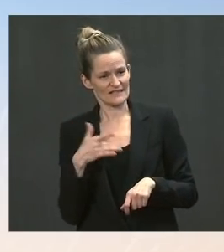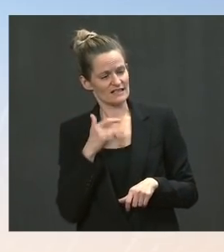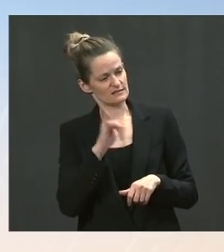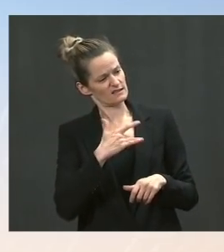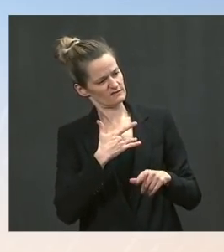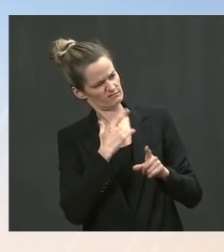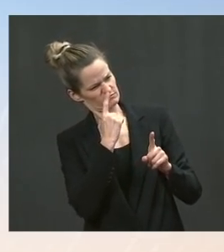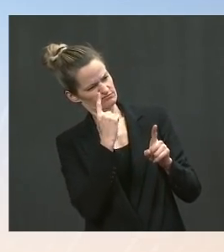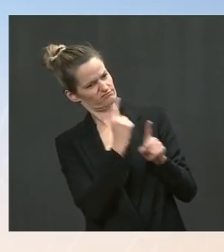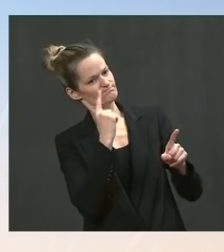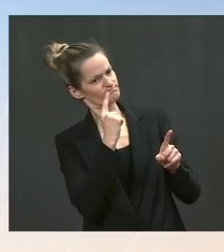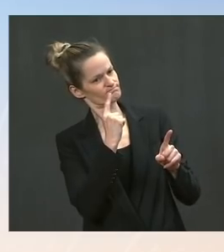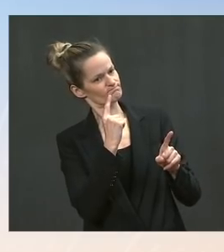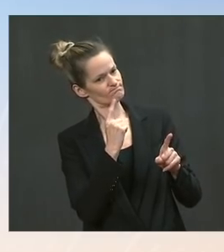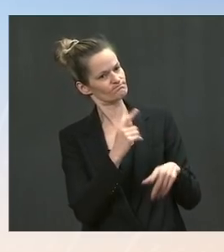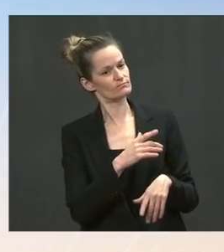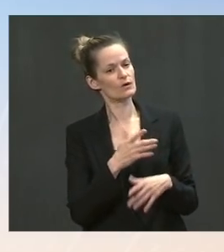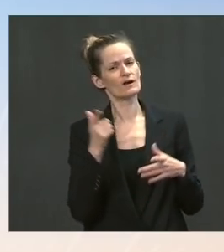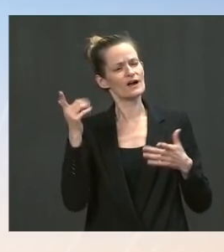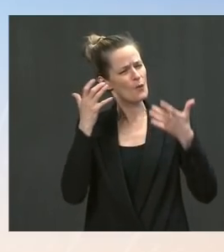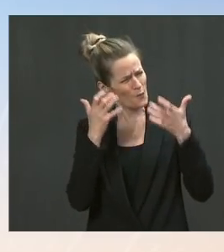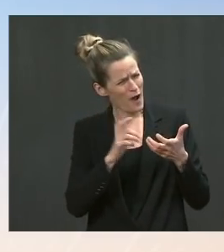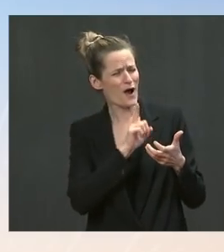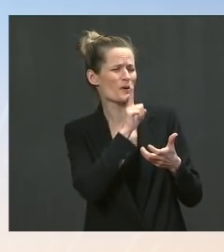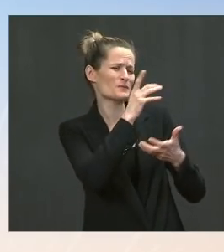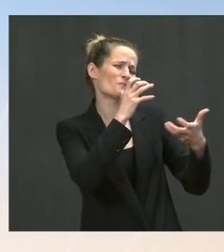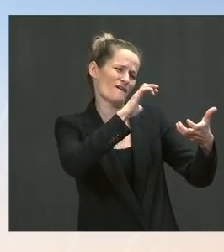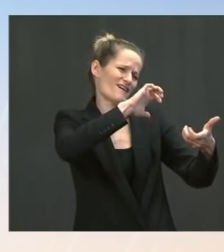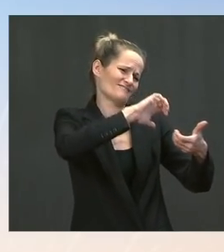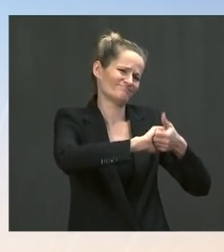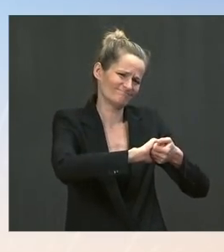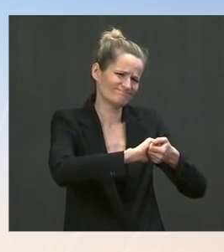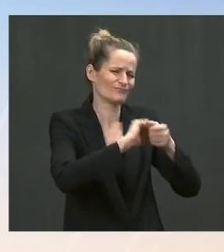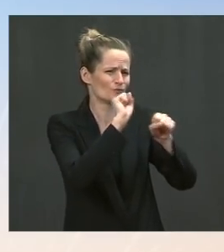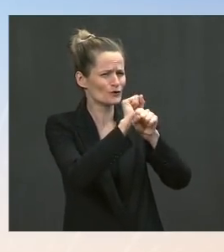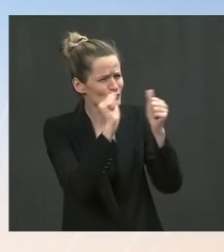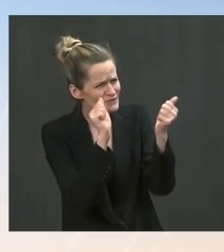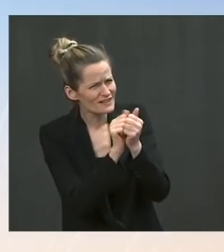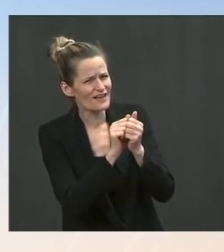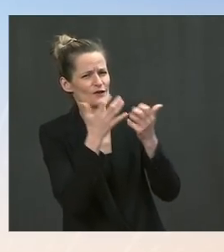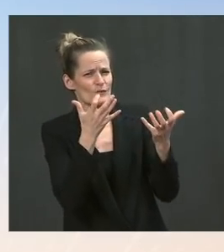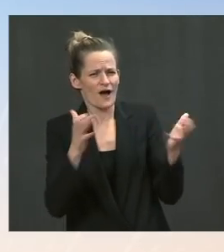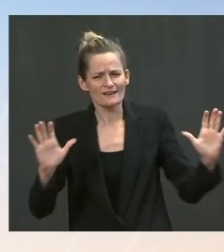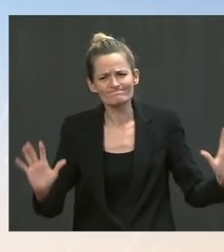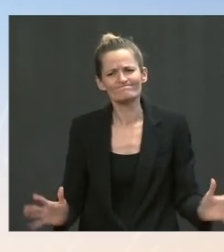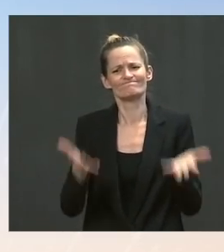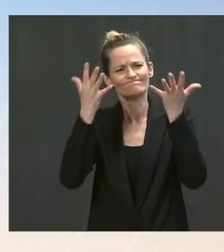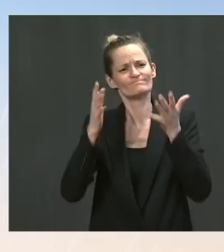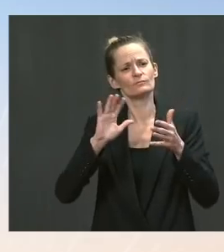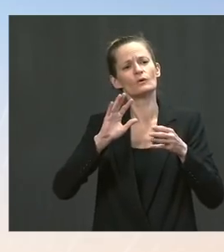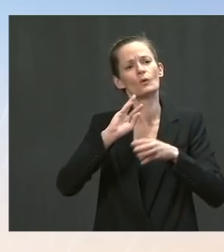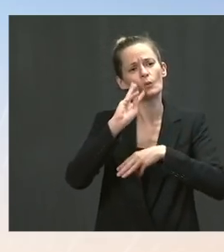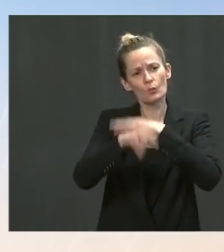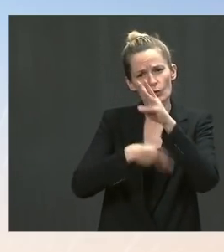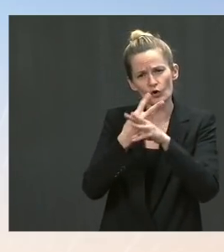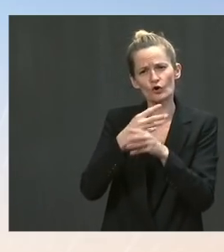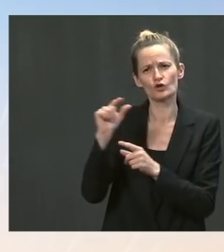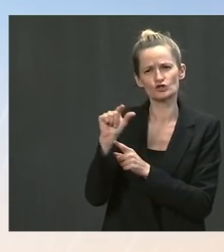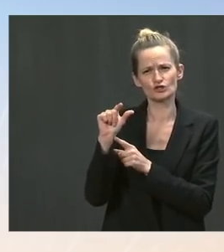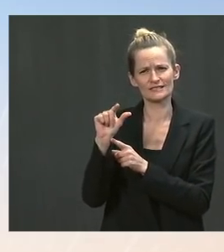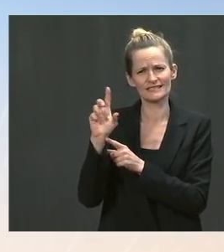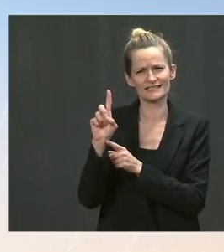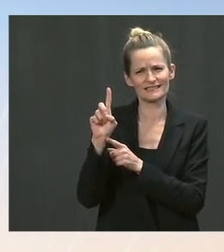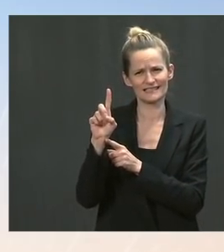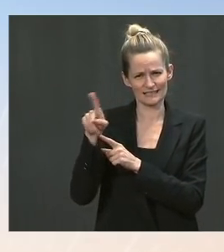work with our allies and unite the world's GDP. I know we've talked about an ongoing review, including tariffs. I don't have any preview for you or a timeline